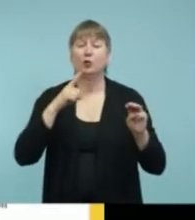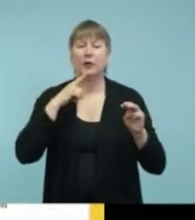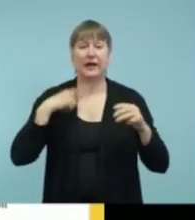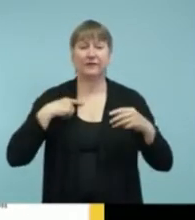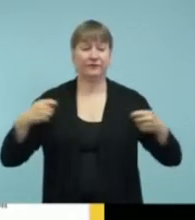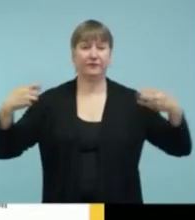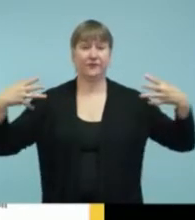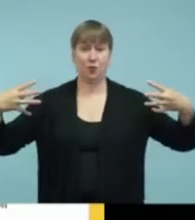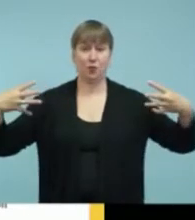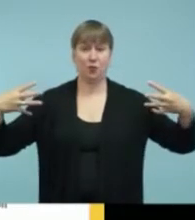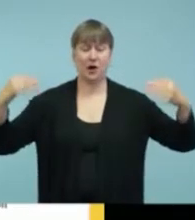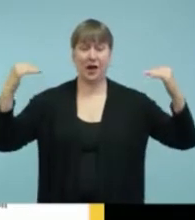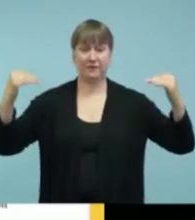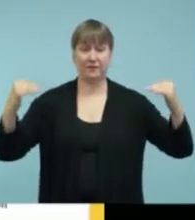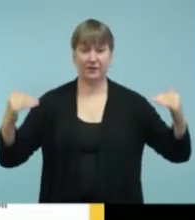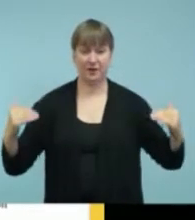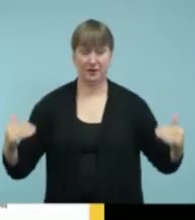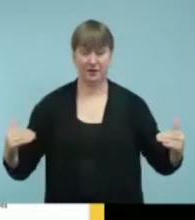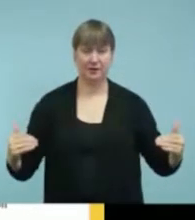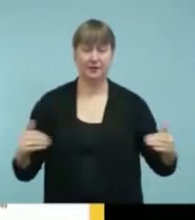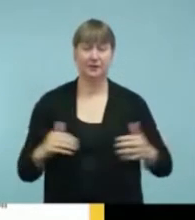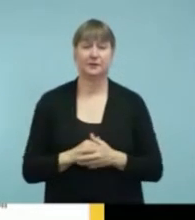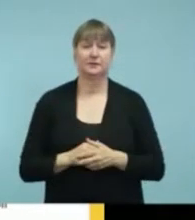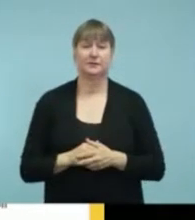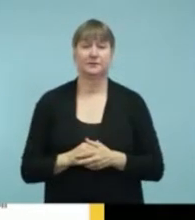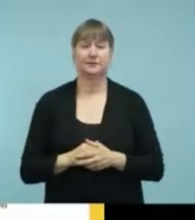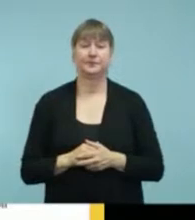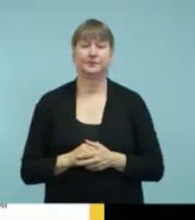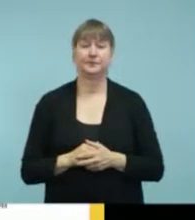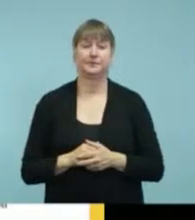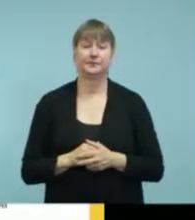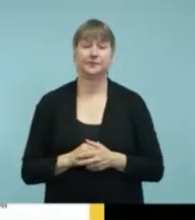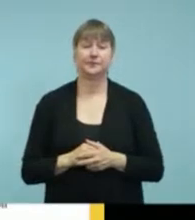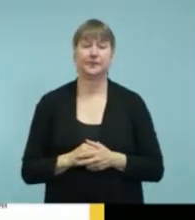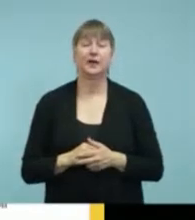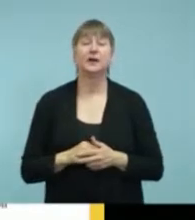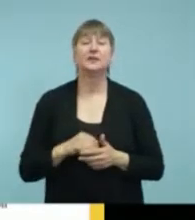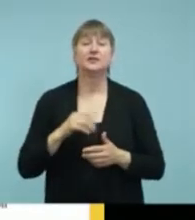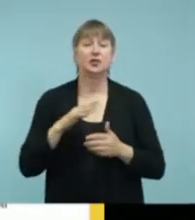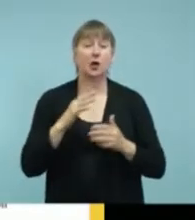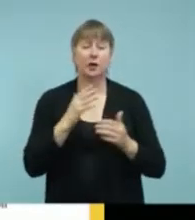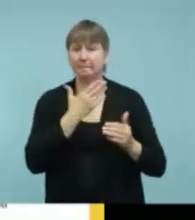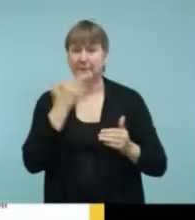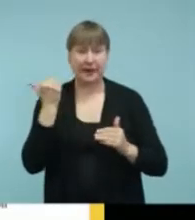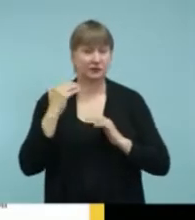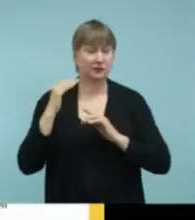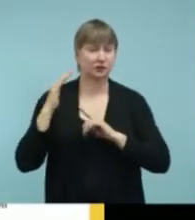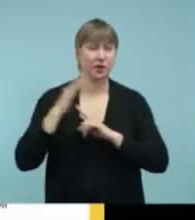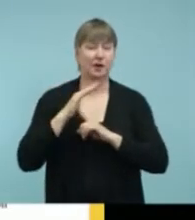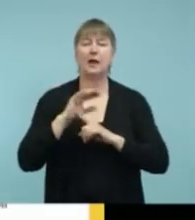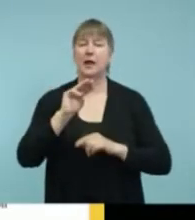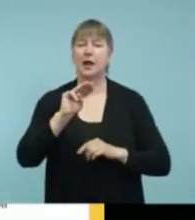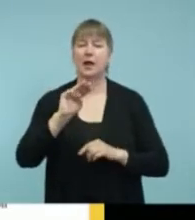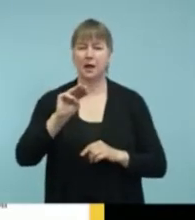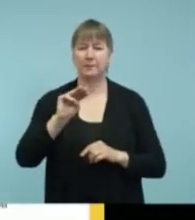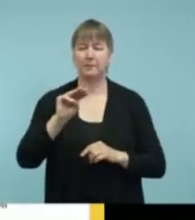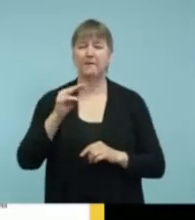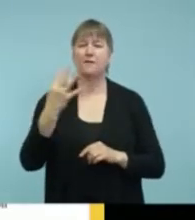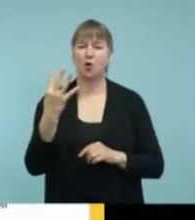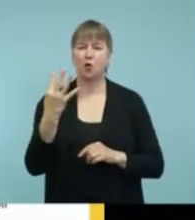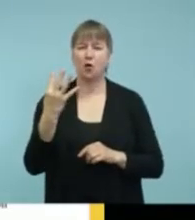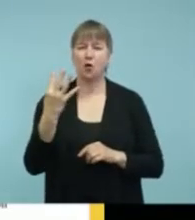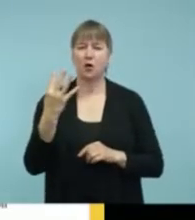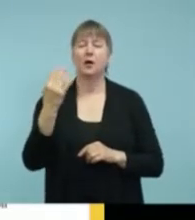four levels for M. So the top level or the strongest level would be M4. And then there's M3,